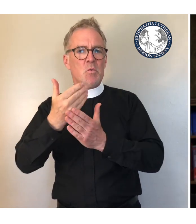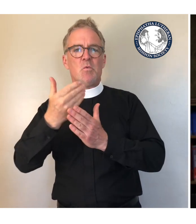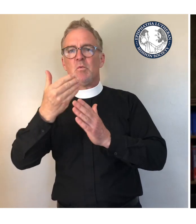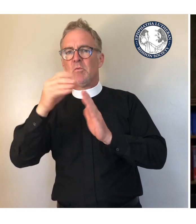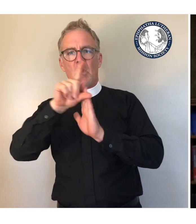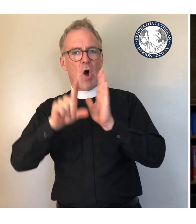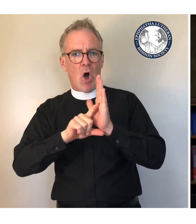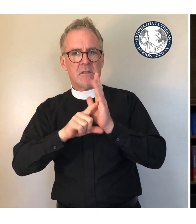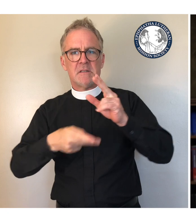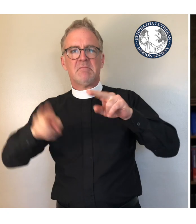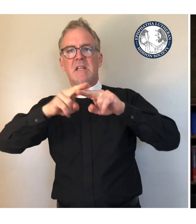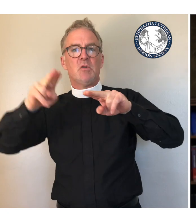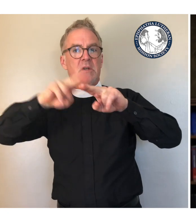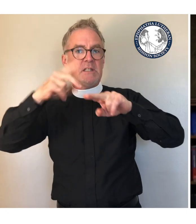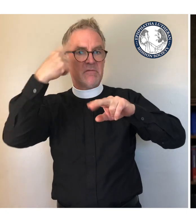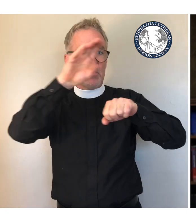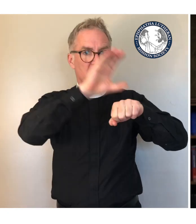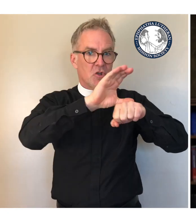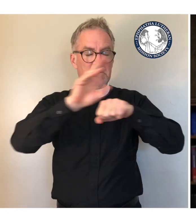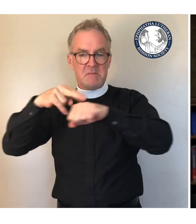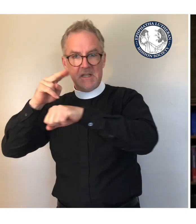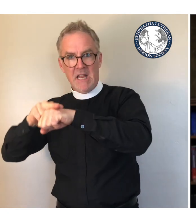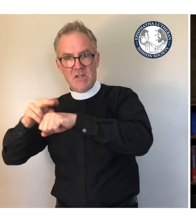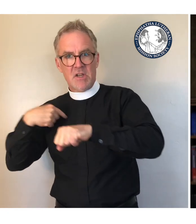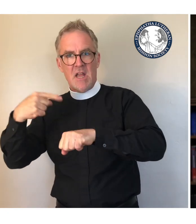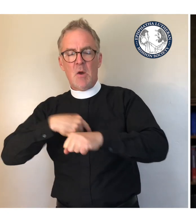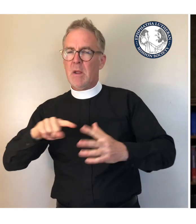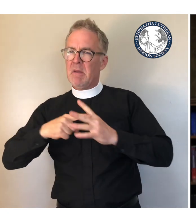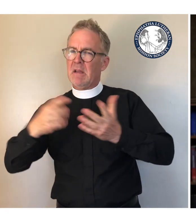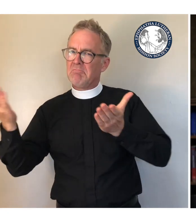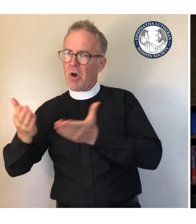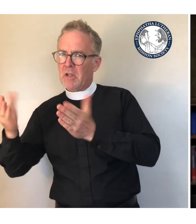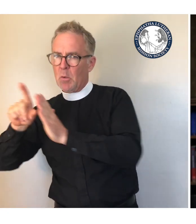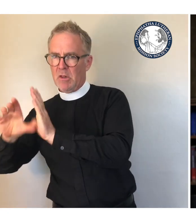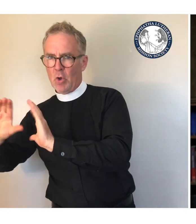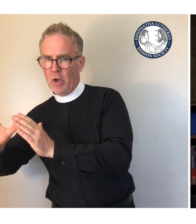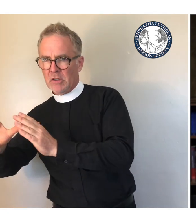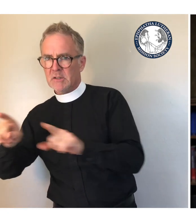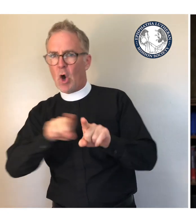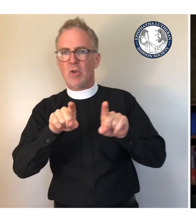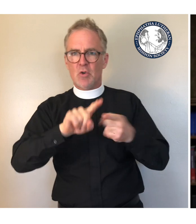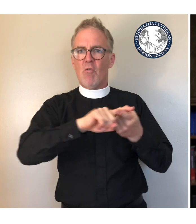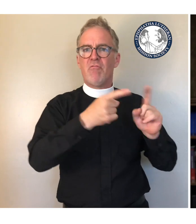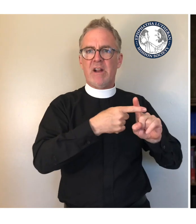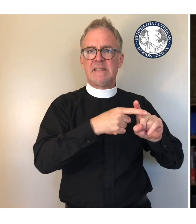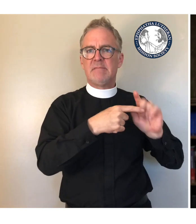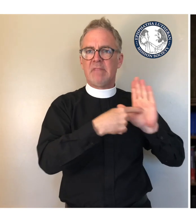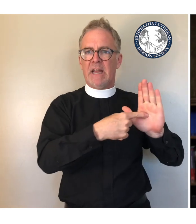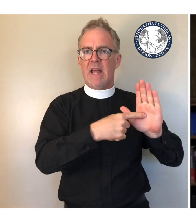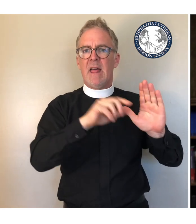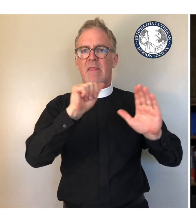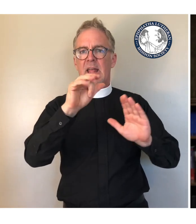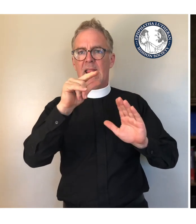upon our nation, including the Church, we began consulting with legal counsel and friends like the Alliance